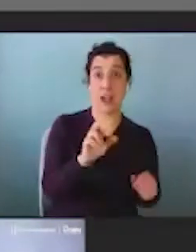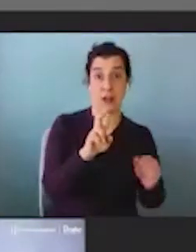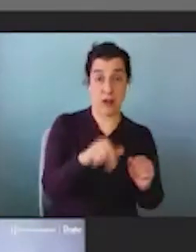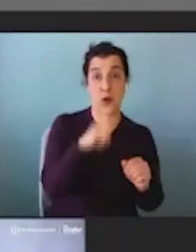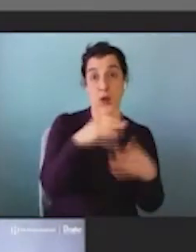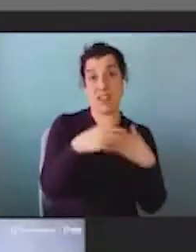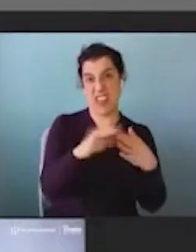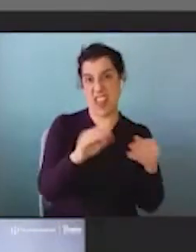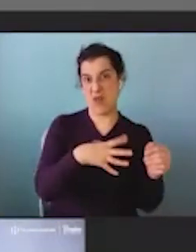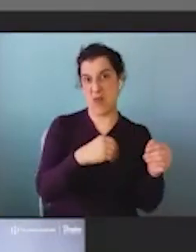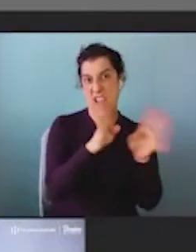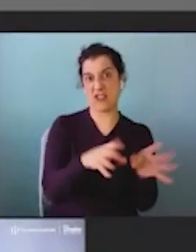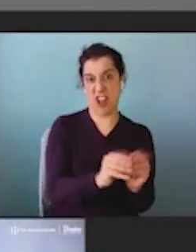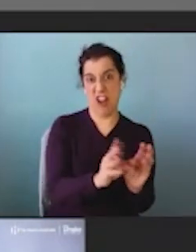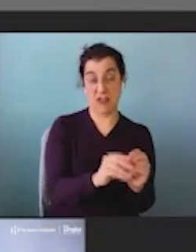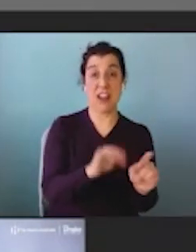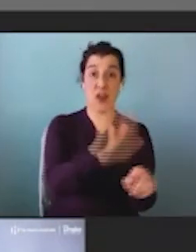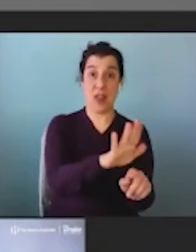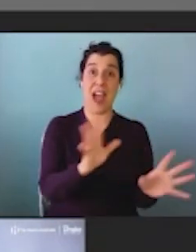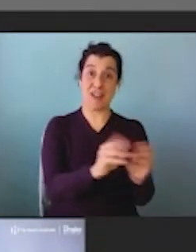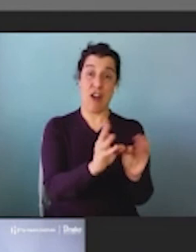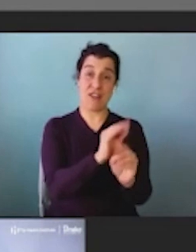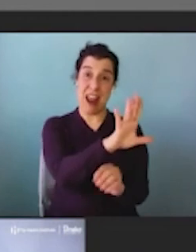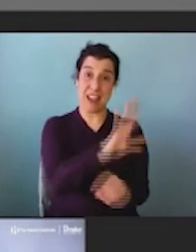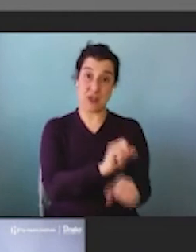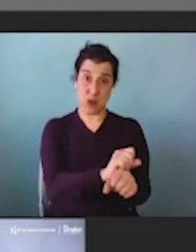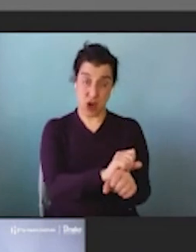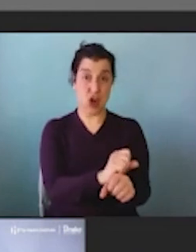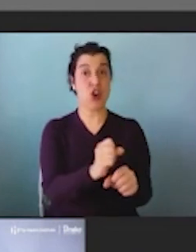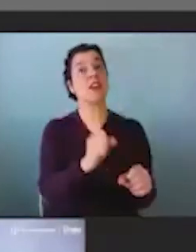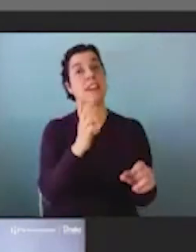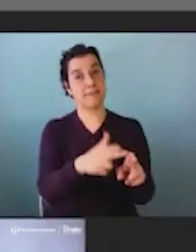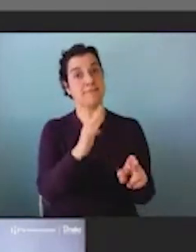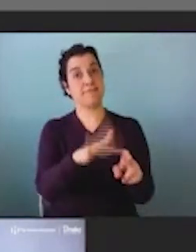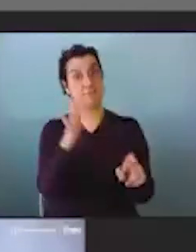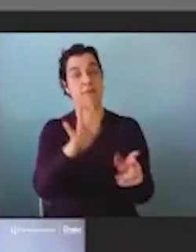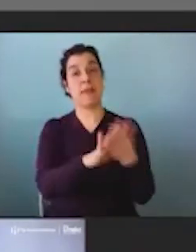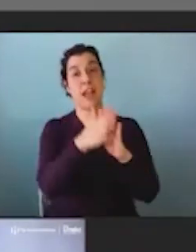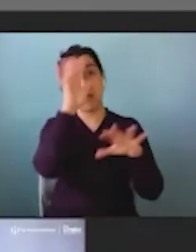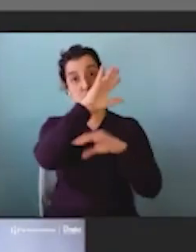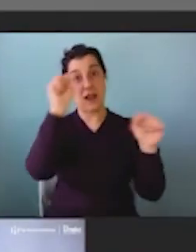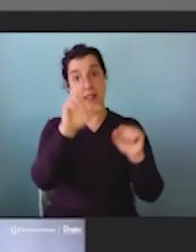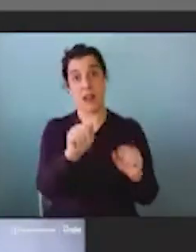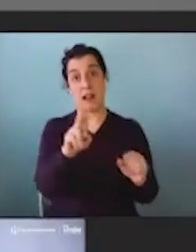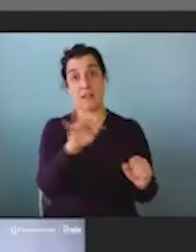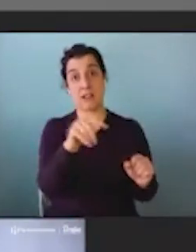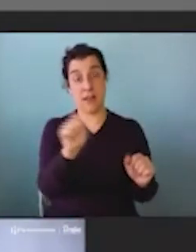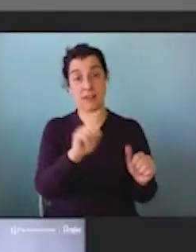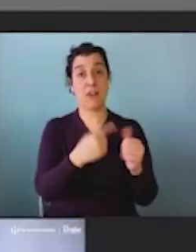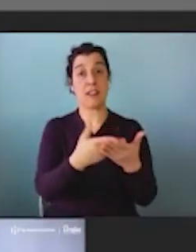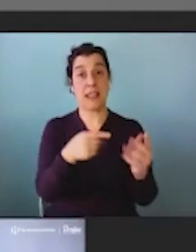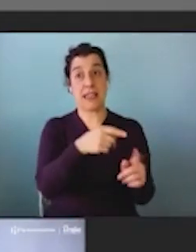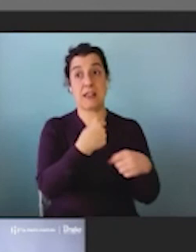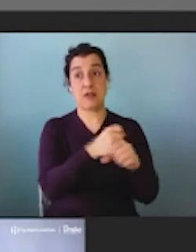that conference in his work made him the nationally renowned, he became president of Tufts. And the first thing he did was create our